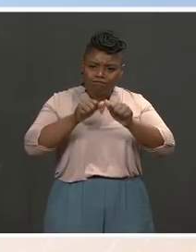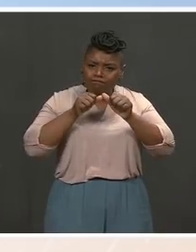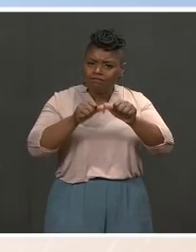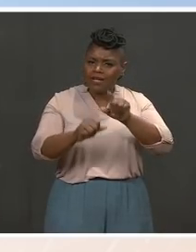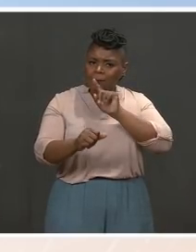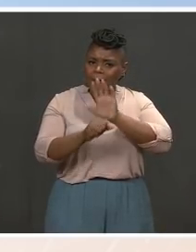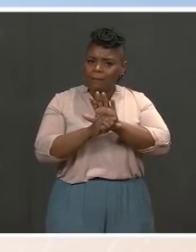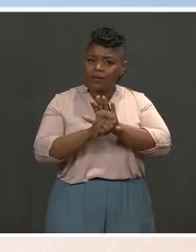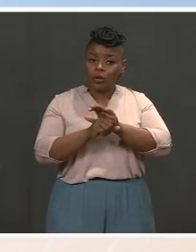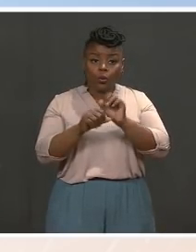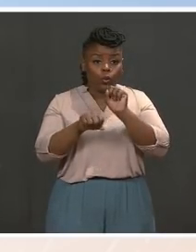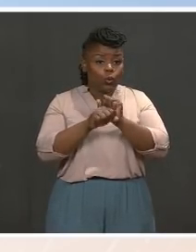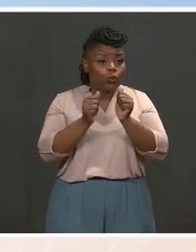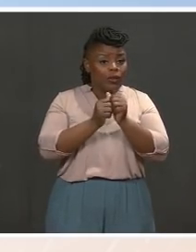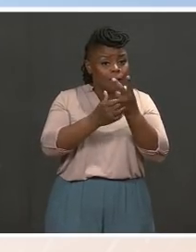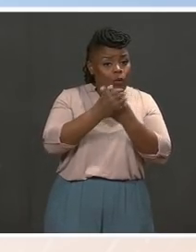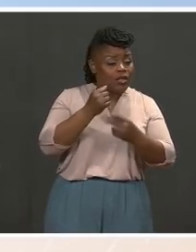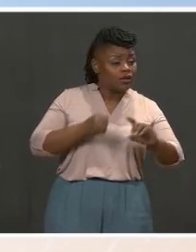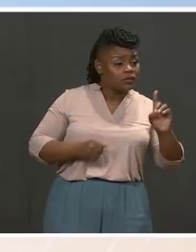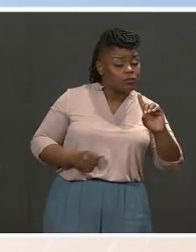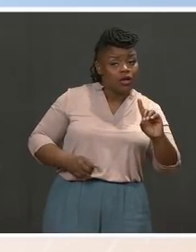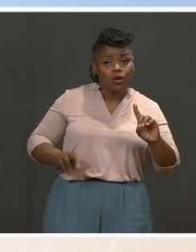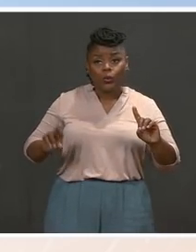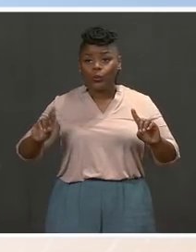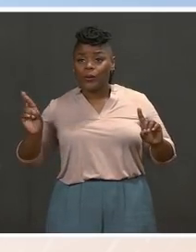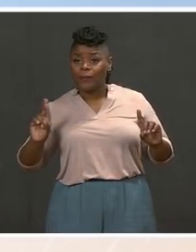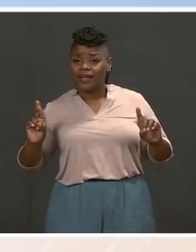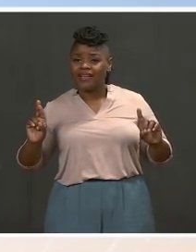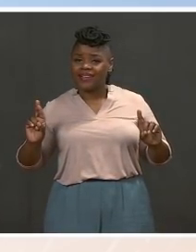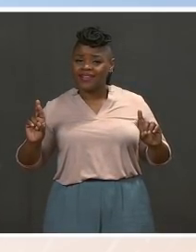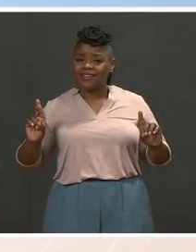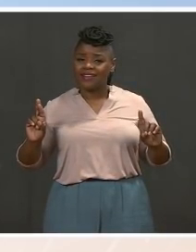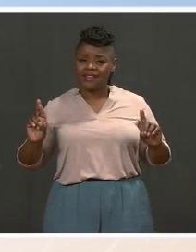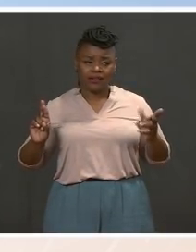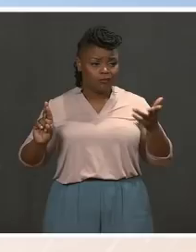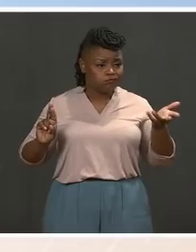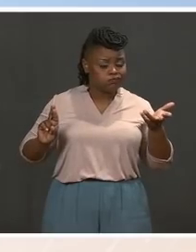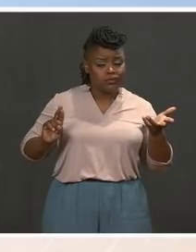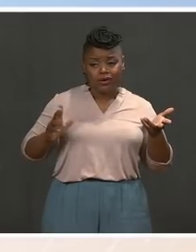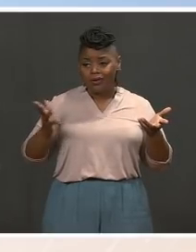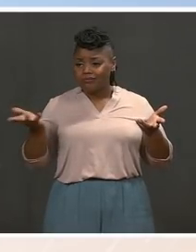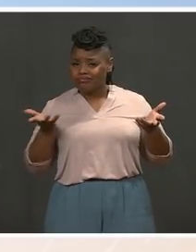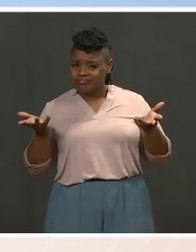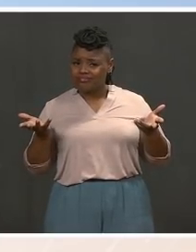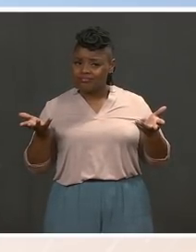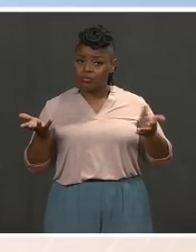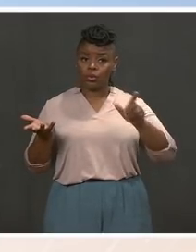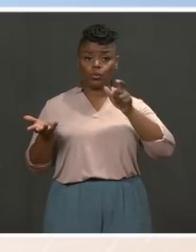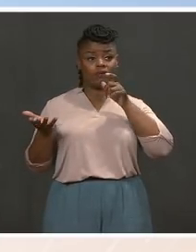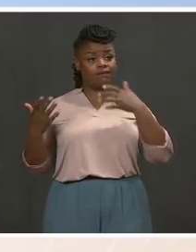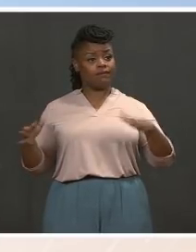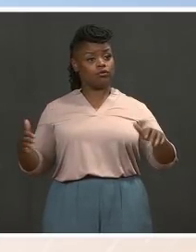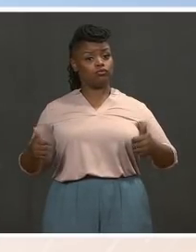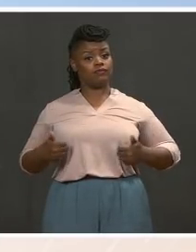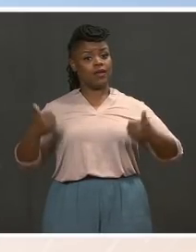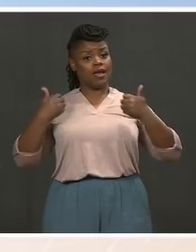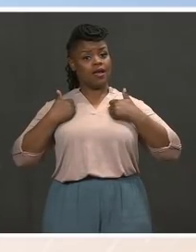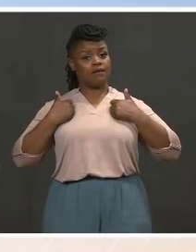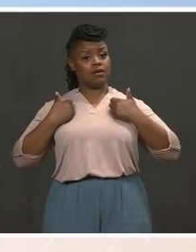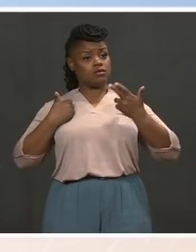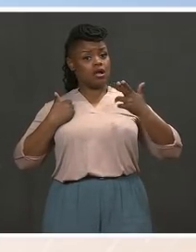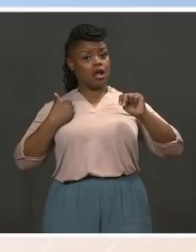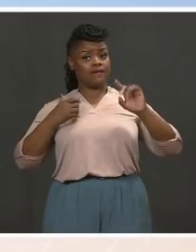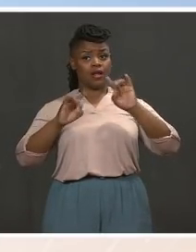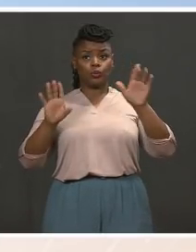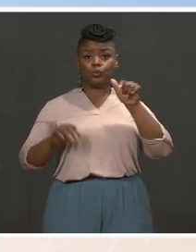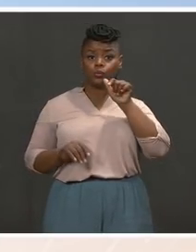to certainly advocate for. And I think for those who have survived gun violence, for those who've lost family members, they're really looking for